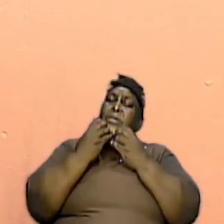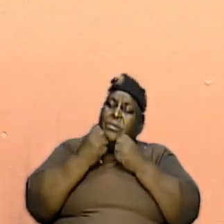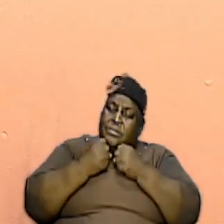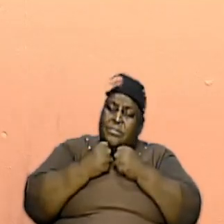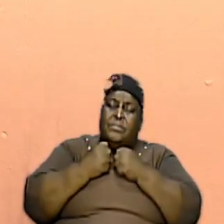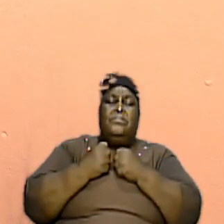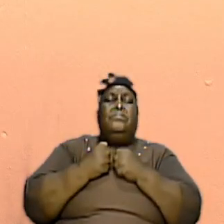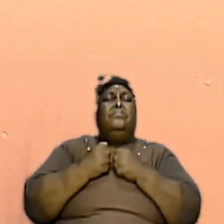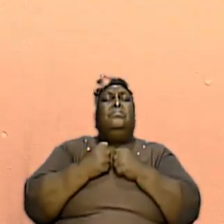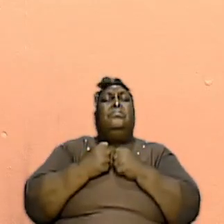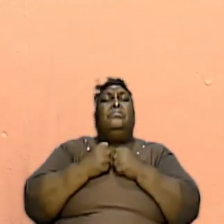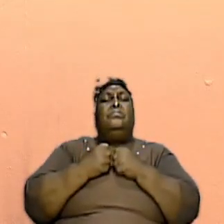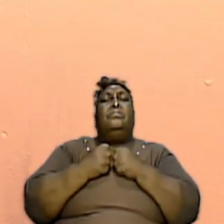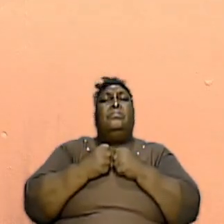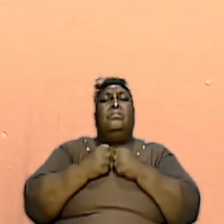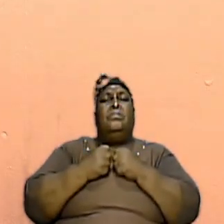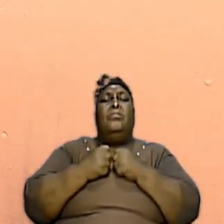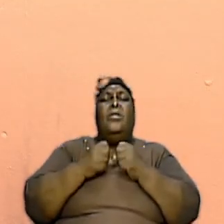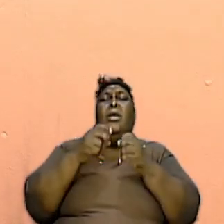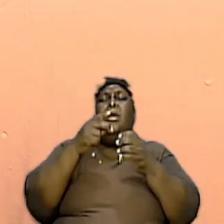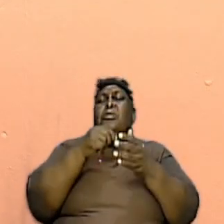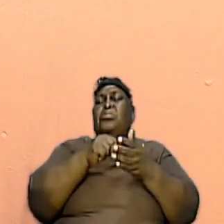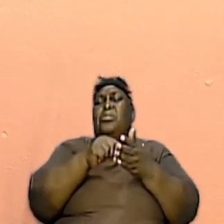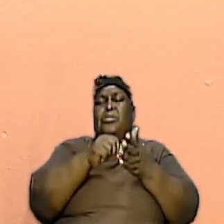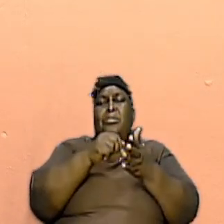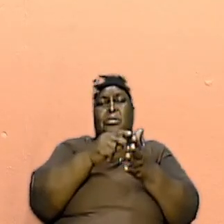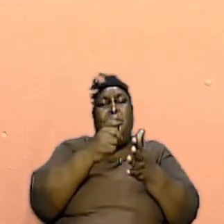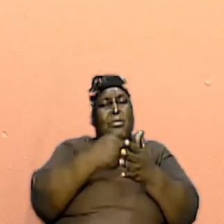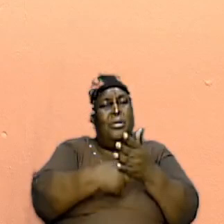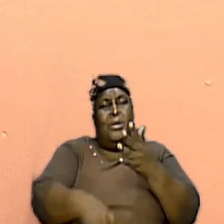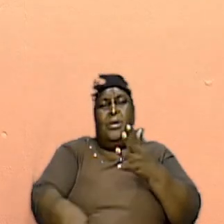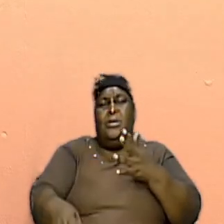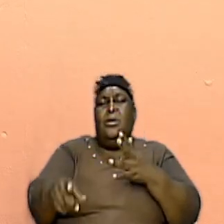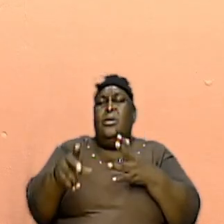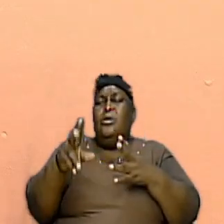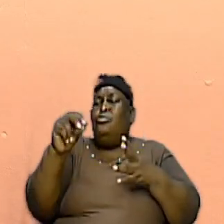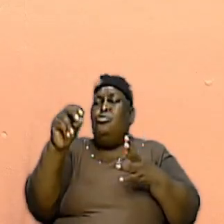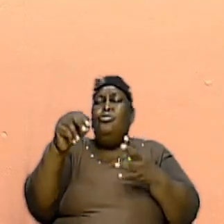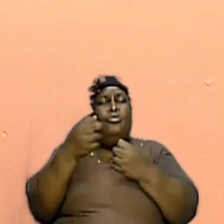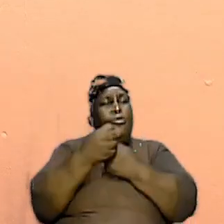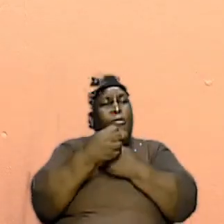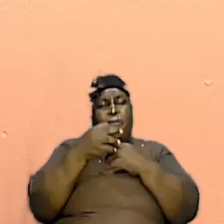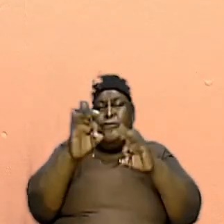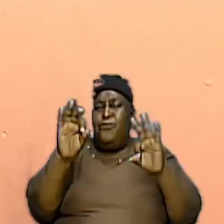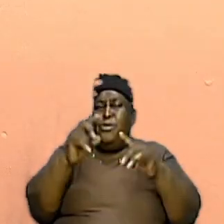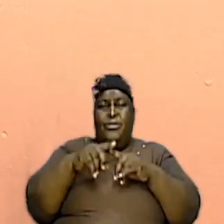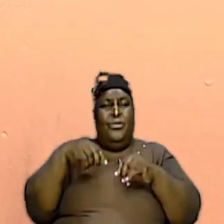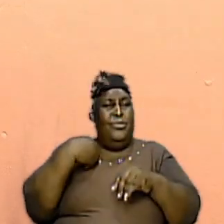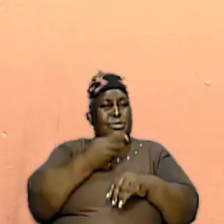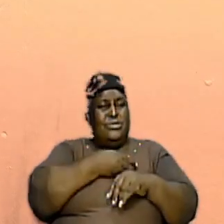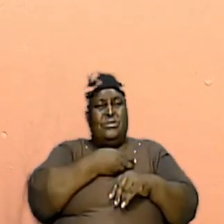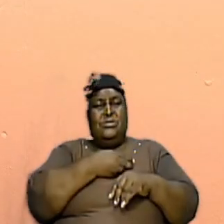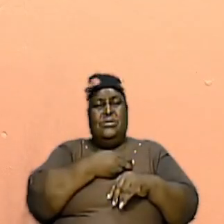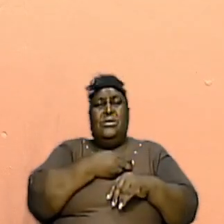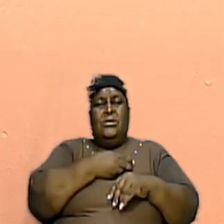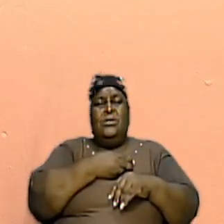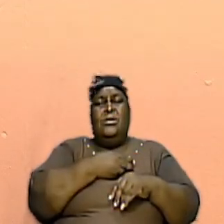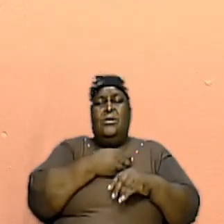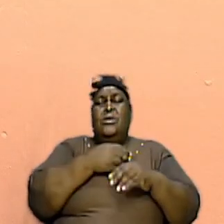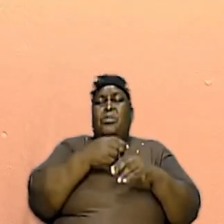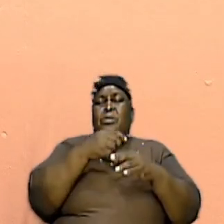And The Price Though Free To Us The Price Was